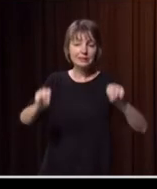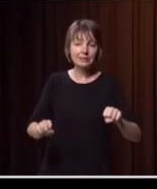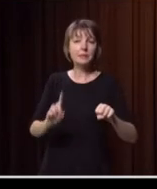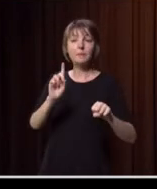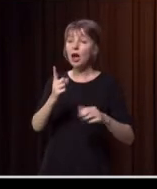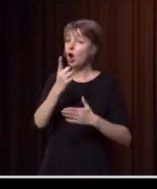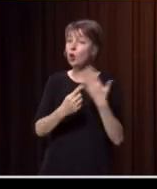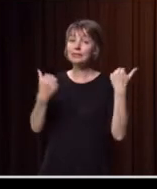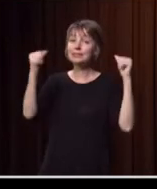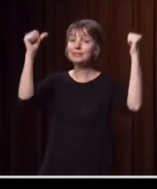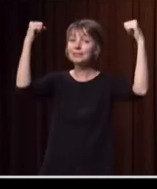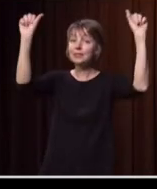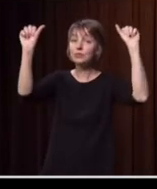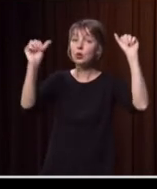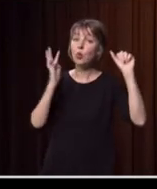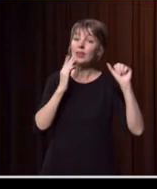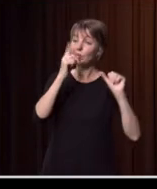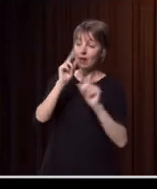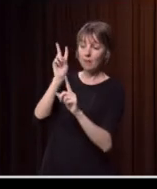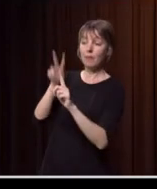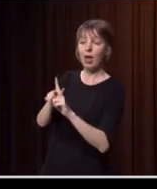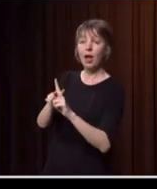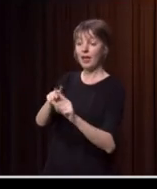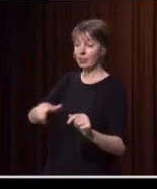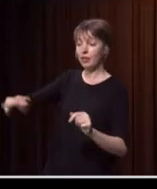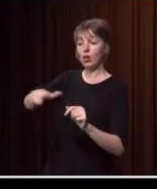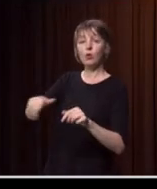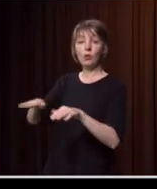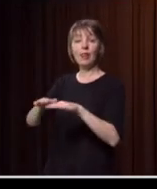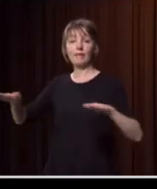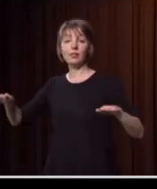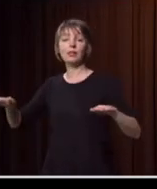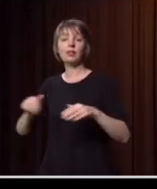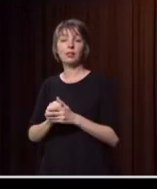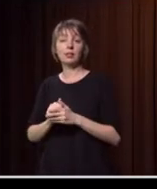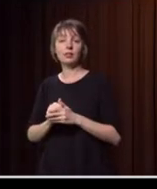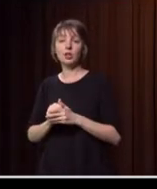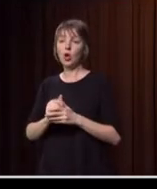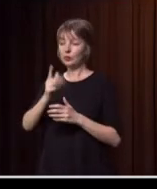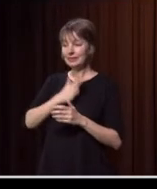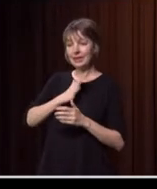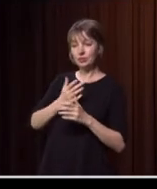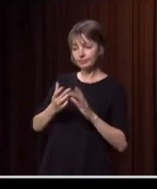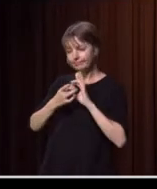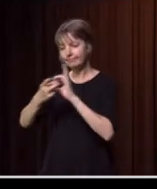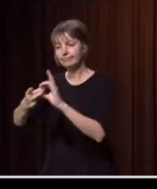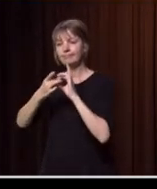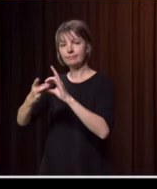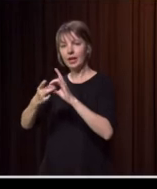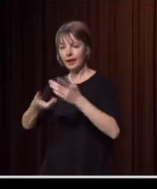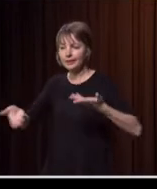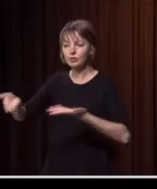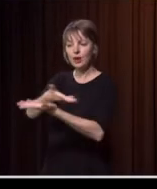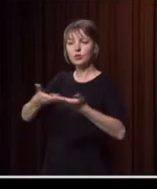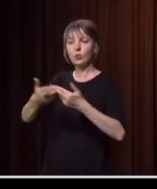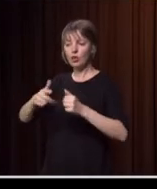good as their applicability at the local level. So being able to connect with and engage with local communities, principally through local